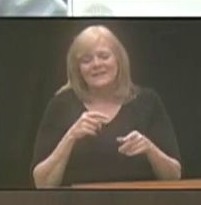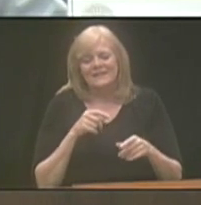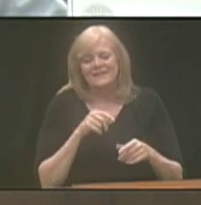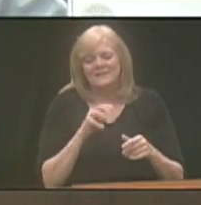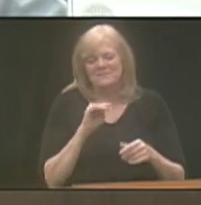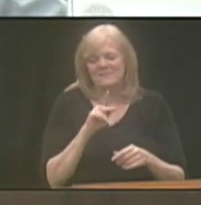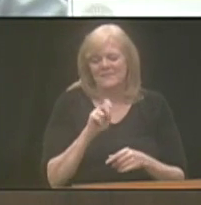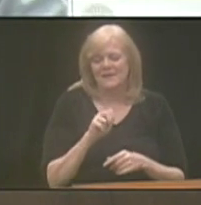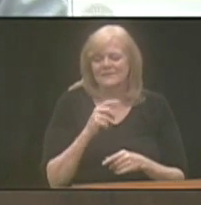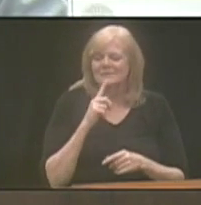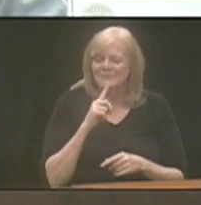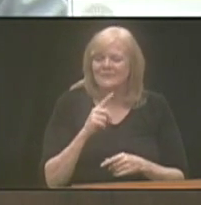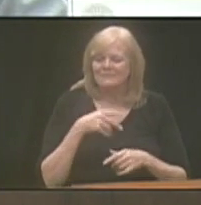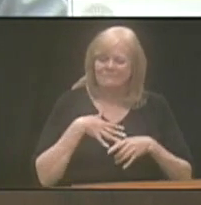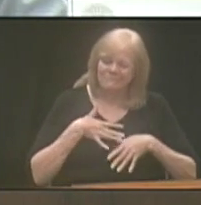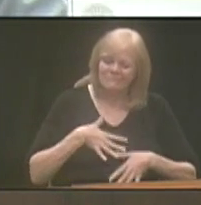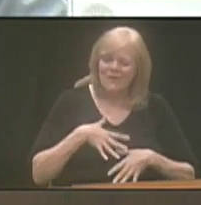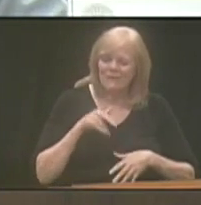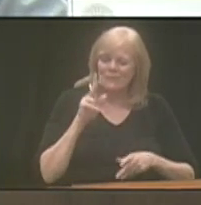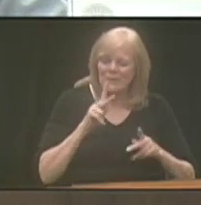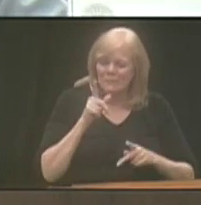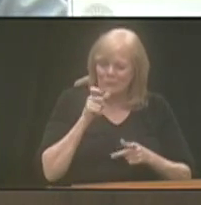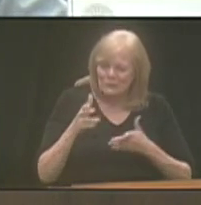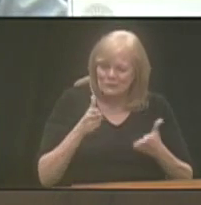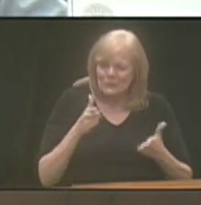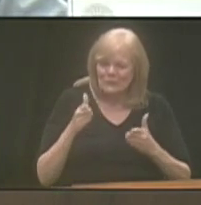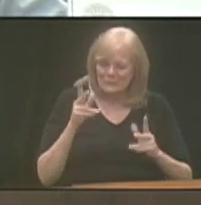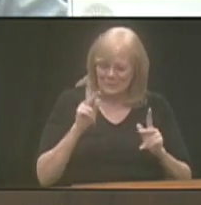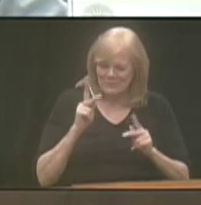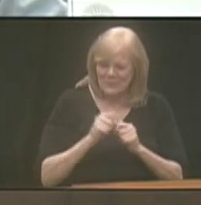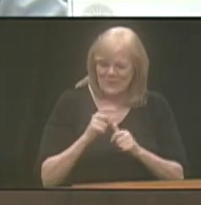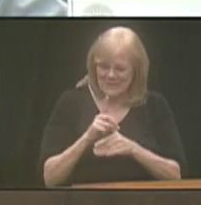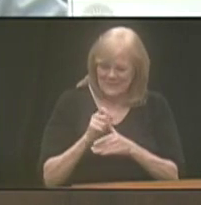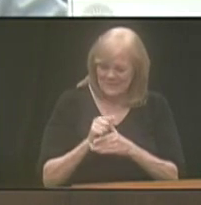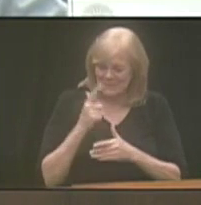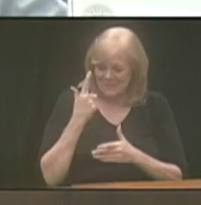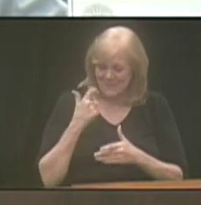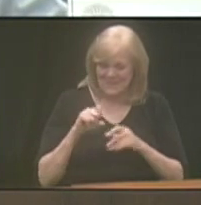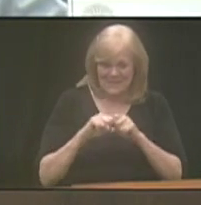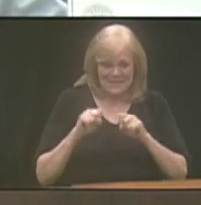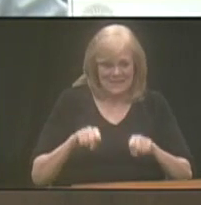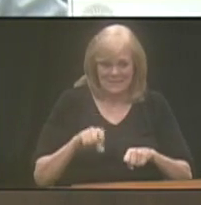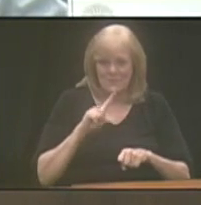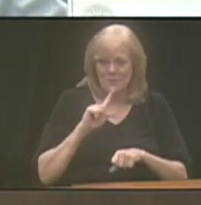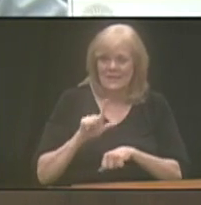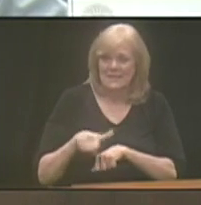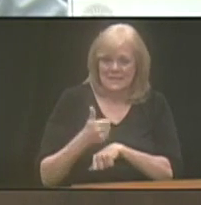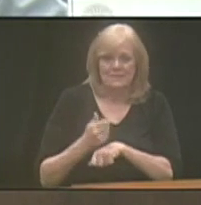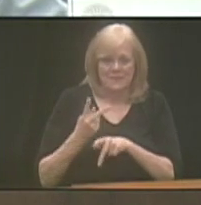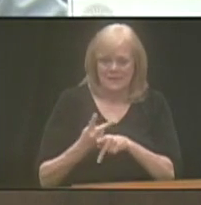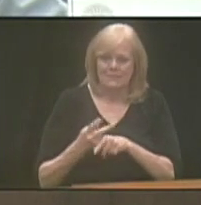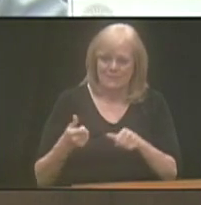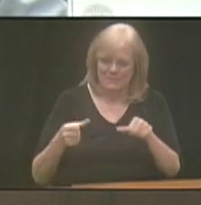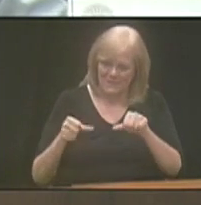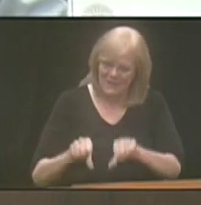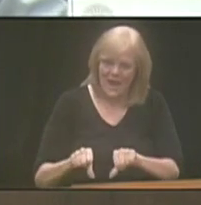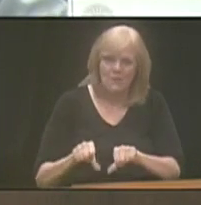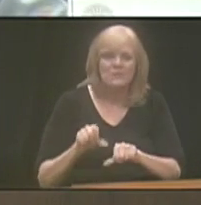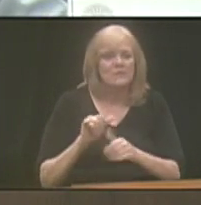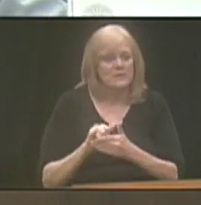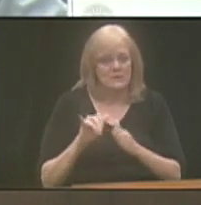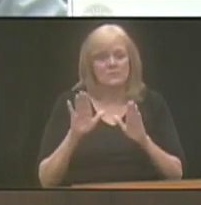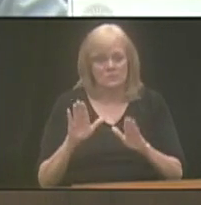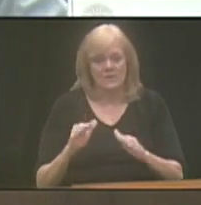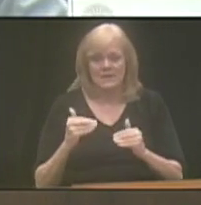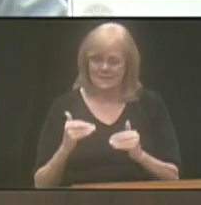It's kind of disheartening for folks who serve persons with disabilities because the system is really set up to keep them down. You know, so this is